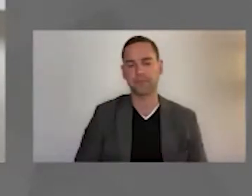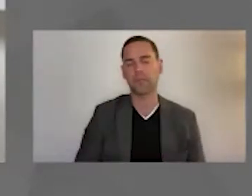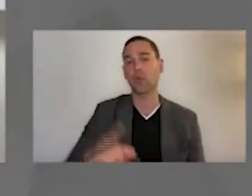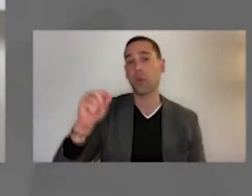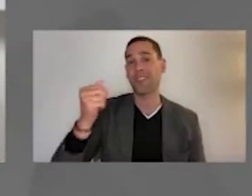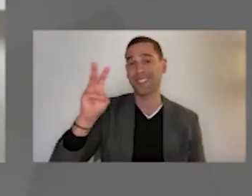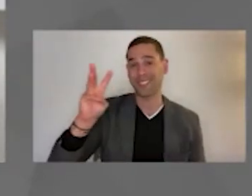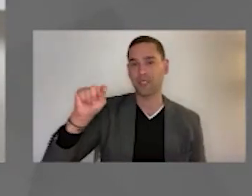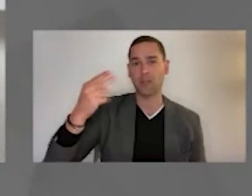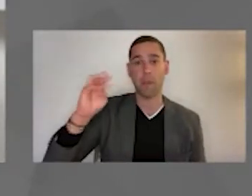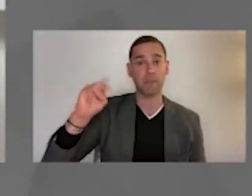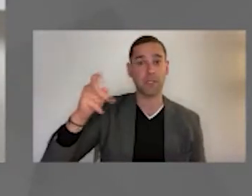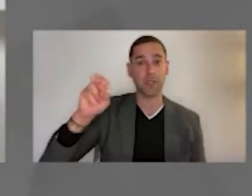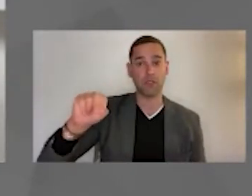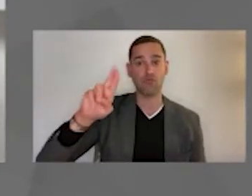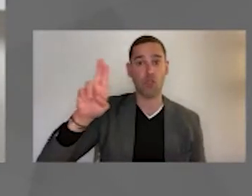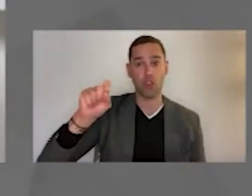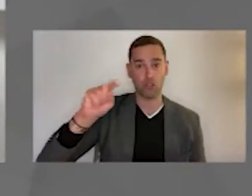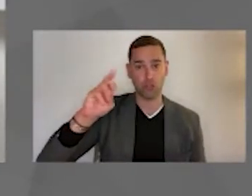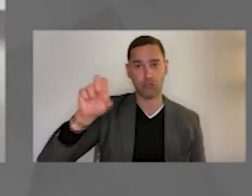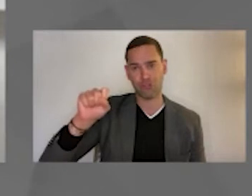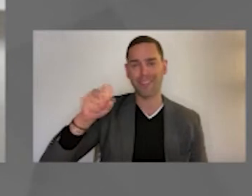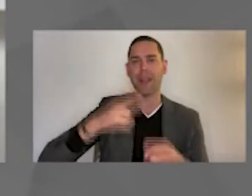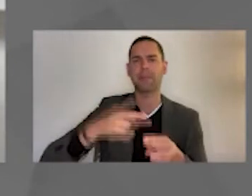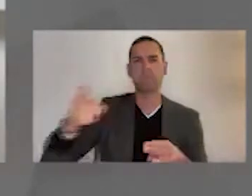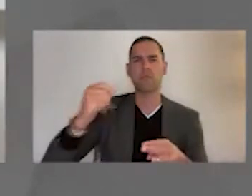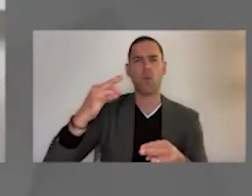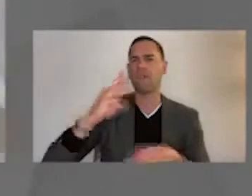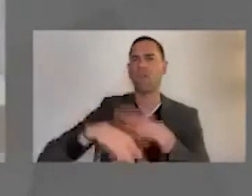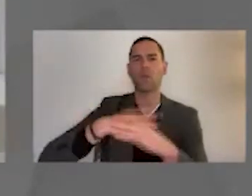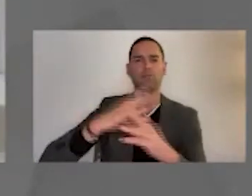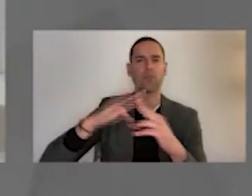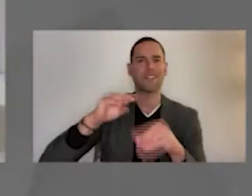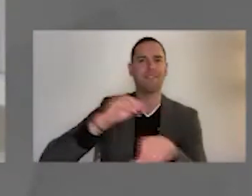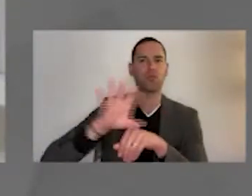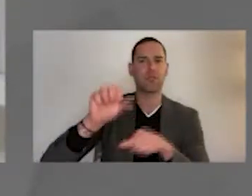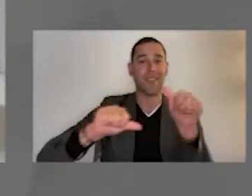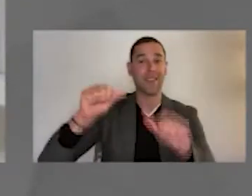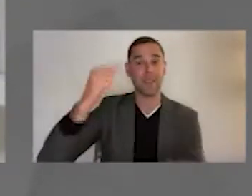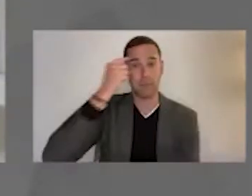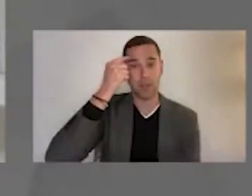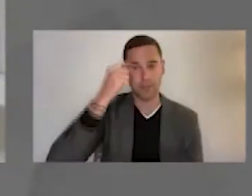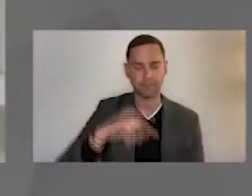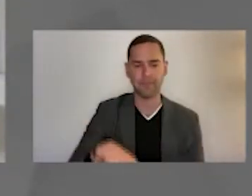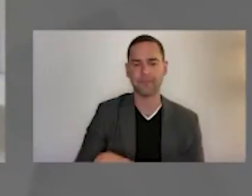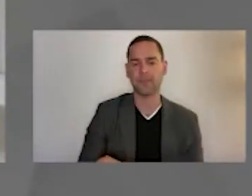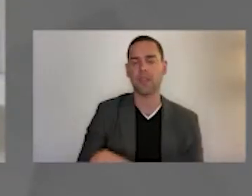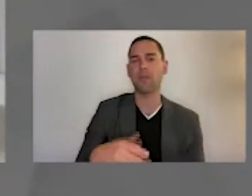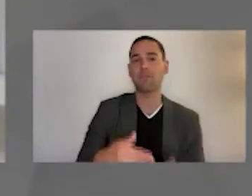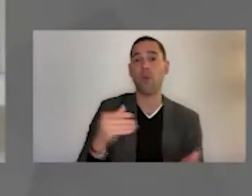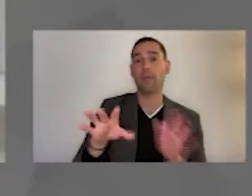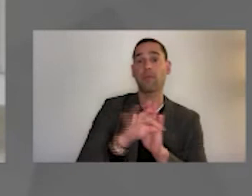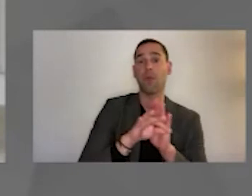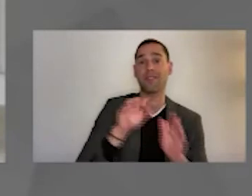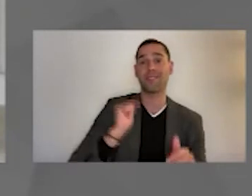Thomson Reuters named him as one of the world's most influential scientific minds. Before being appointed as dean at Tufts in 2014,